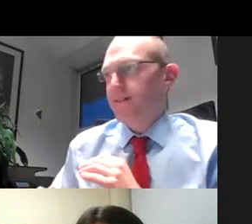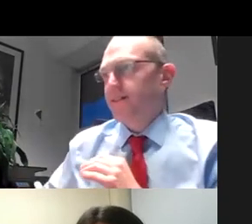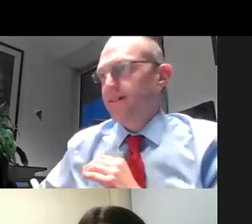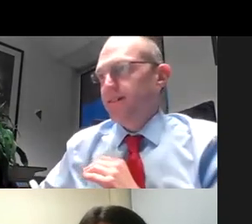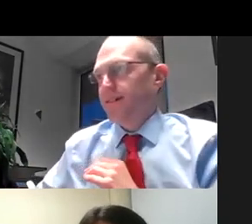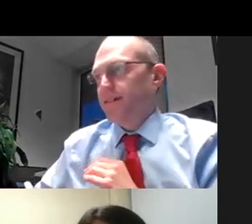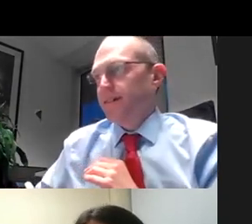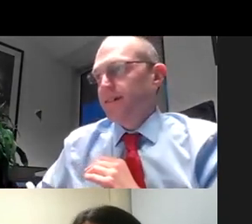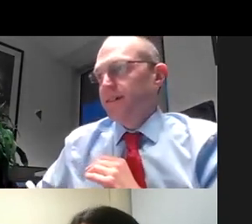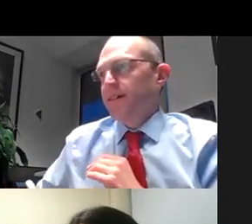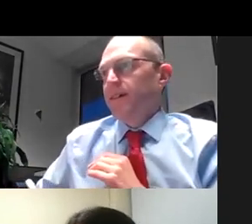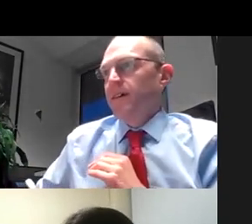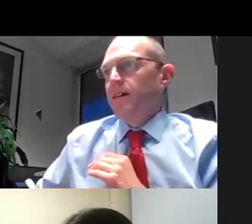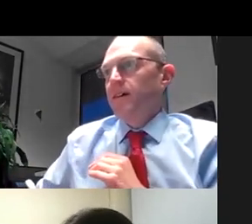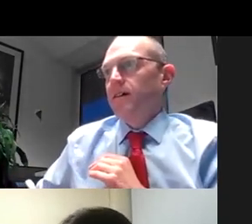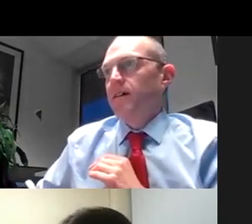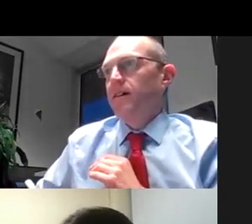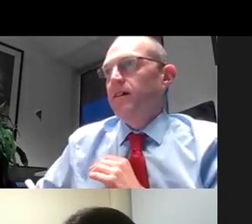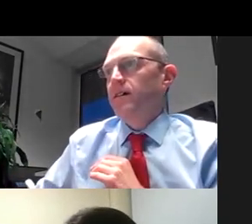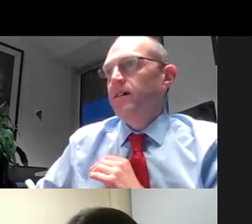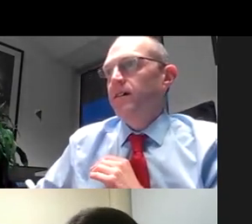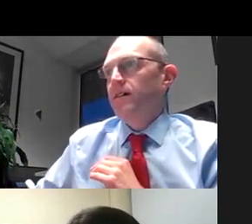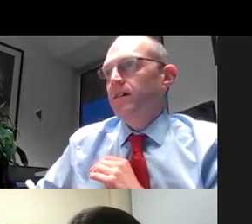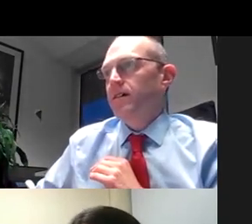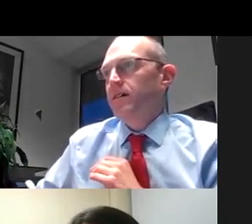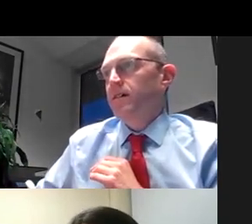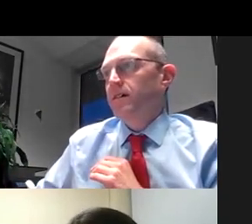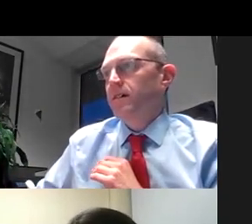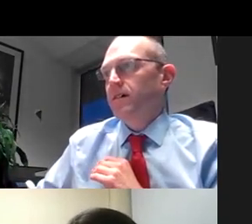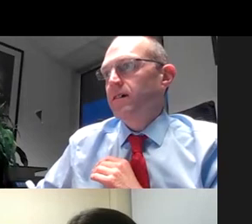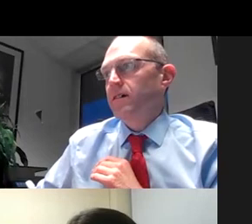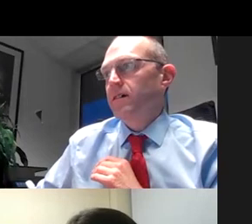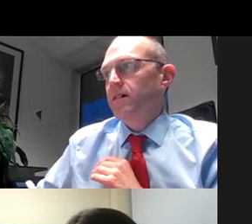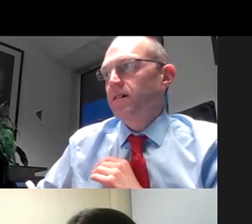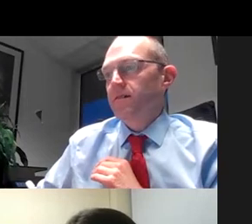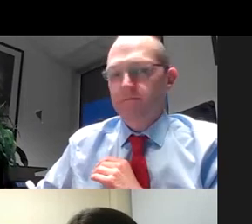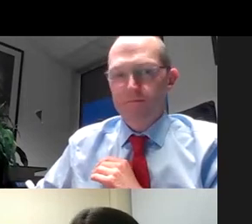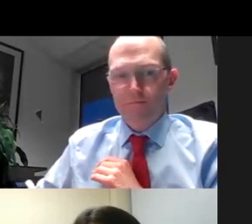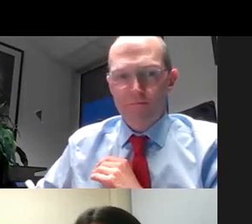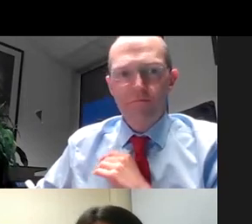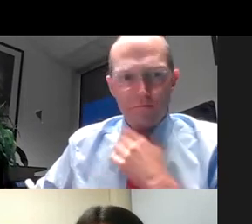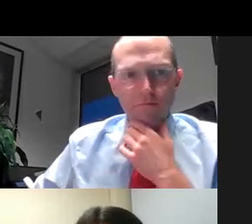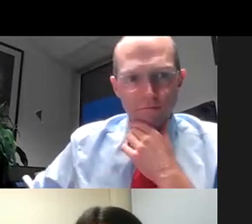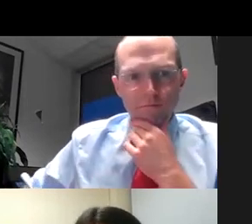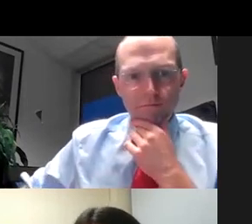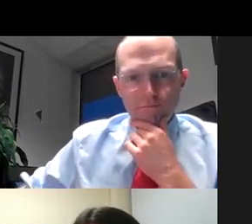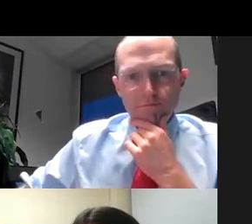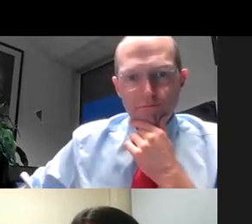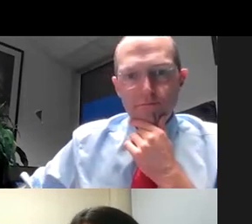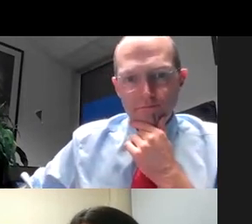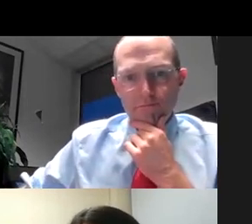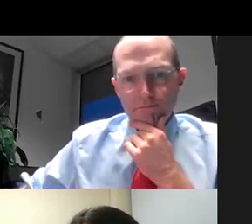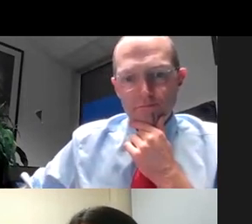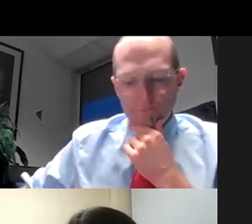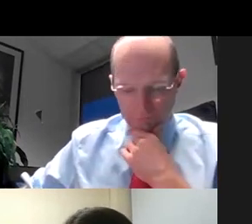to achieve the same thing of bringing people together um and patsy outlined and that'll be a lovely evening um to for everyone to turn on their christmas tree